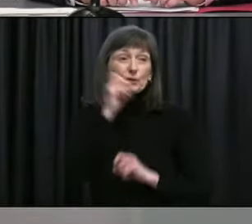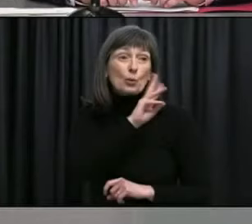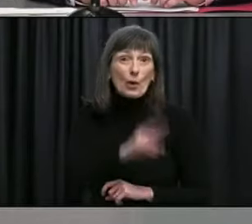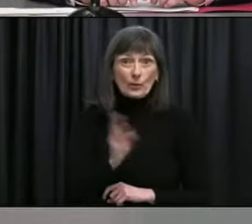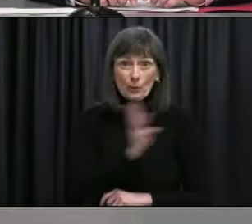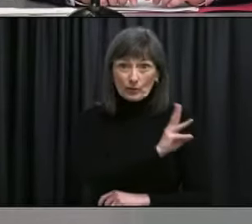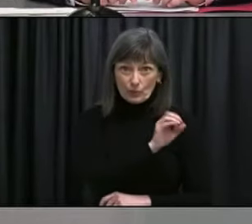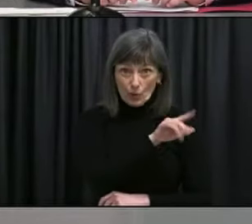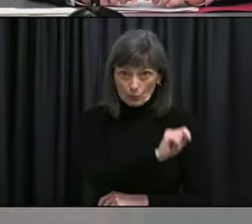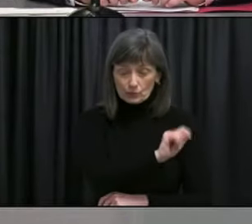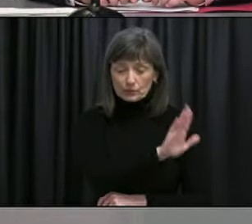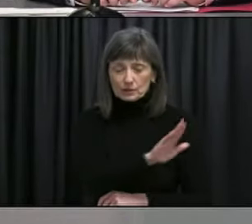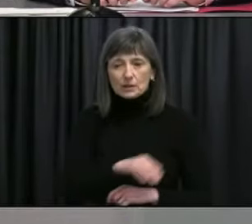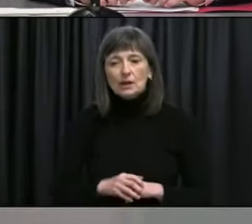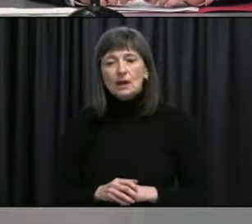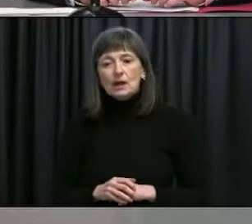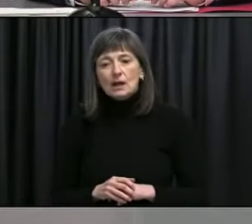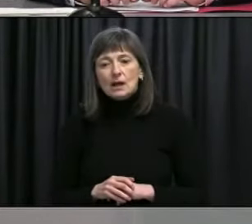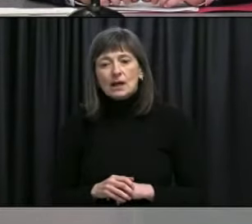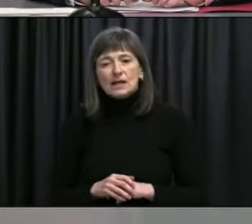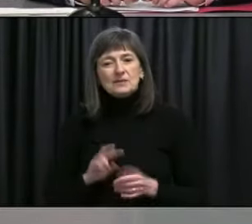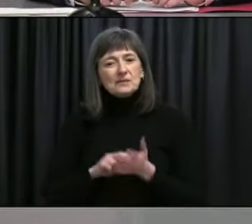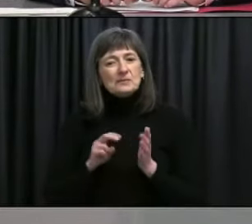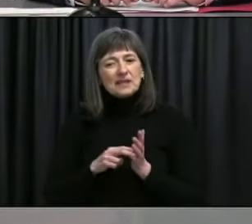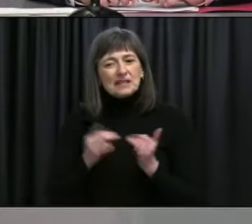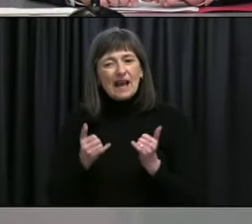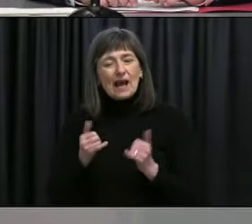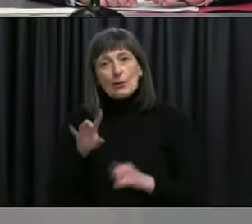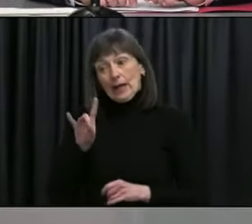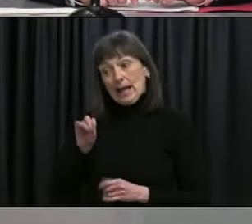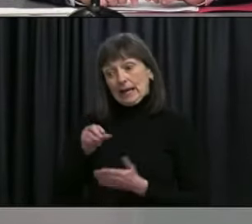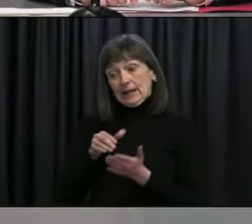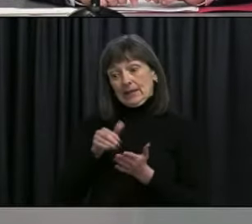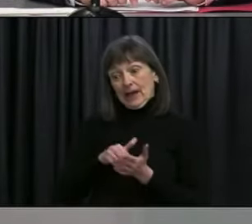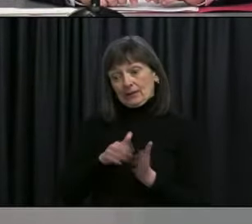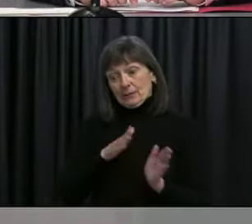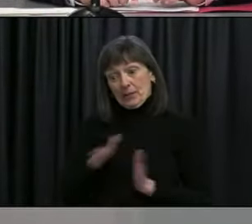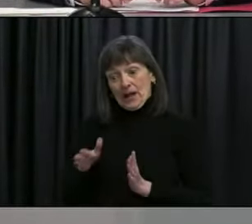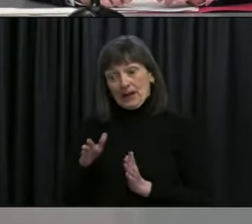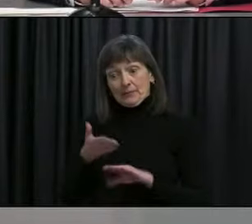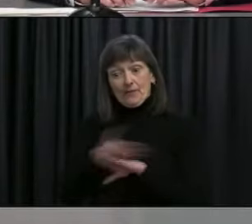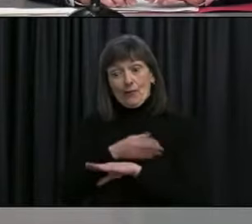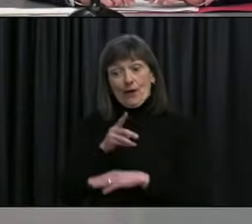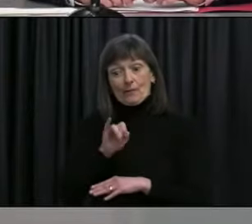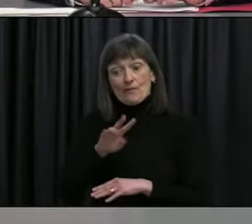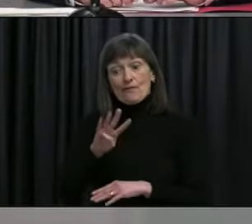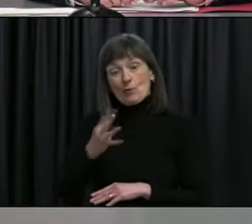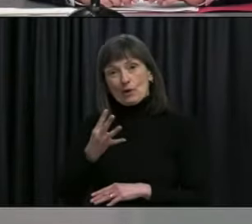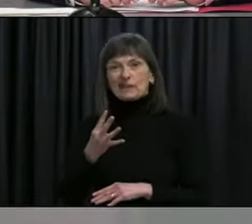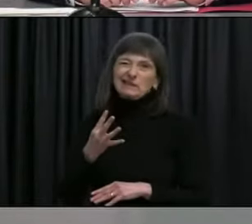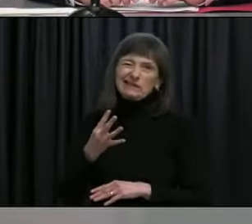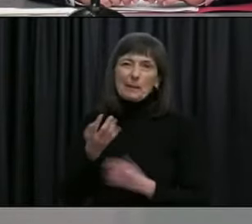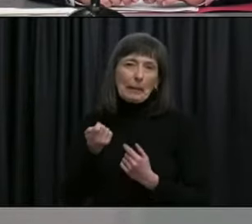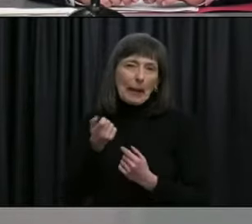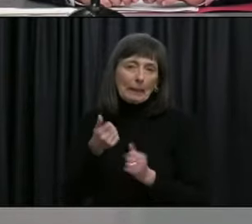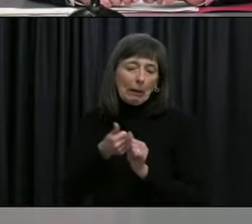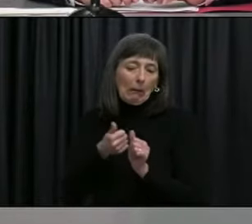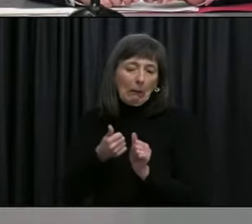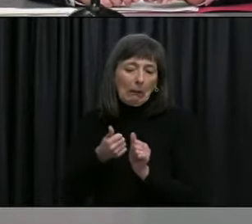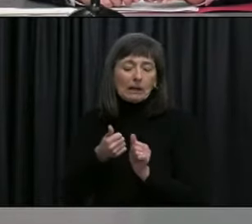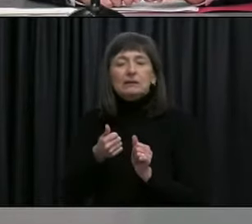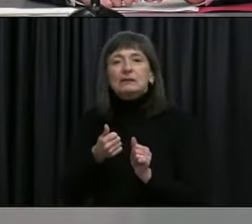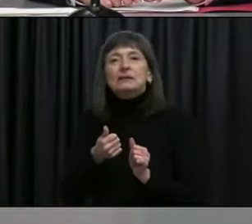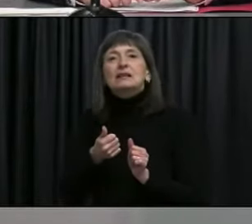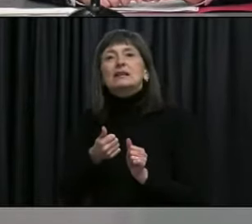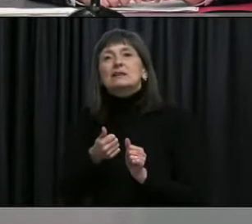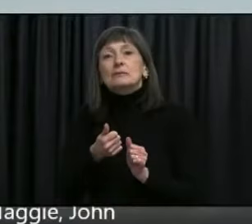in the way of pushing back the goal of having 80 000 vaccinated or 80 000 doses administered uh rather by the end of the